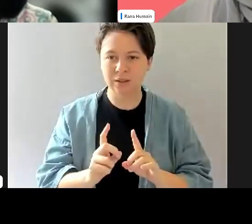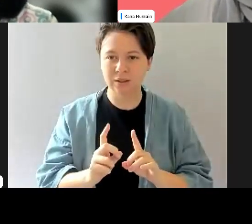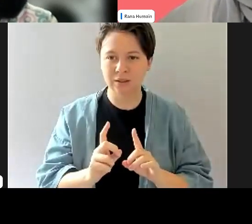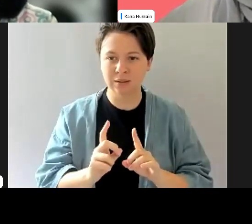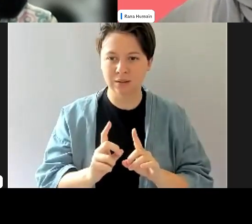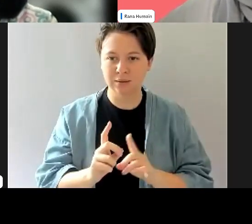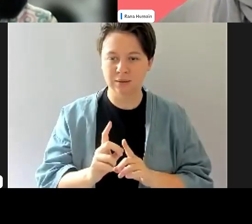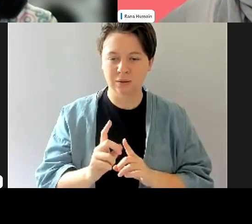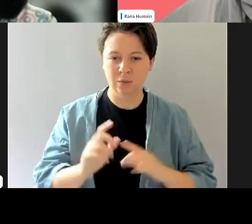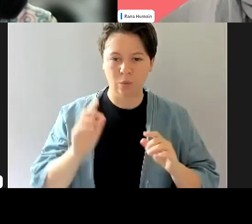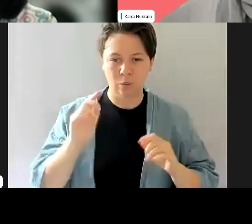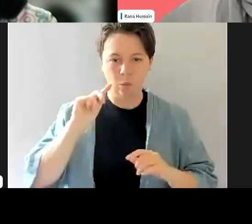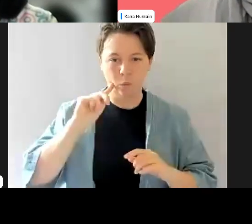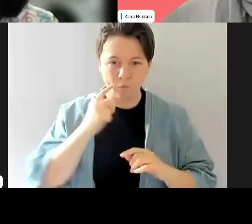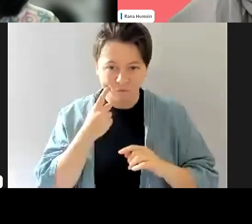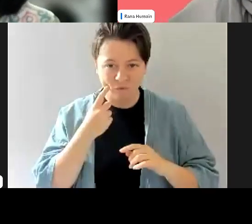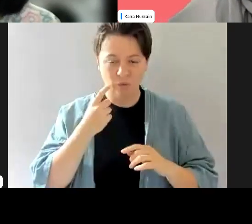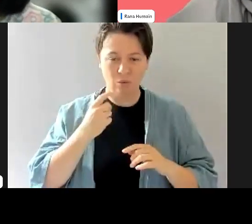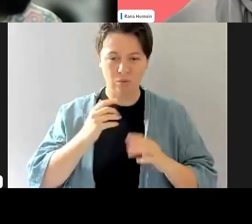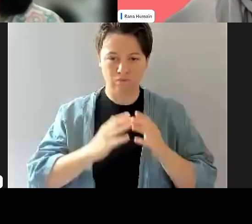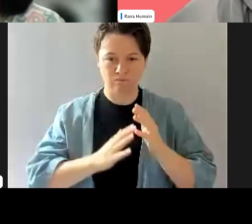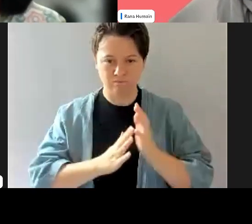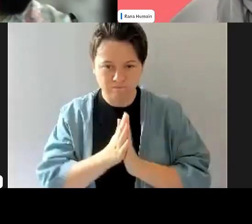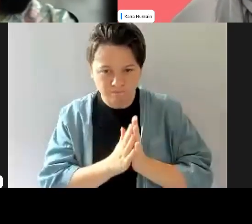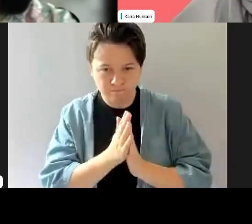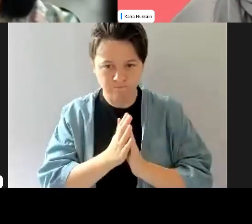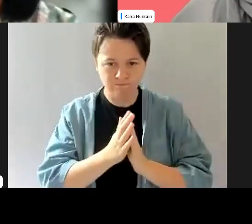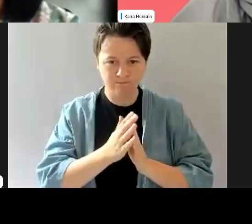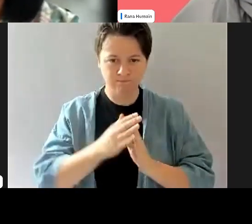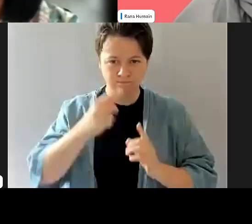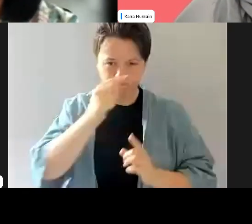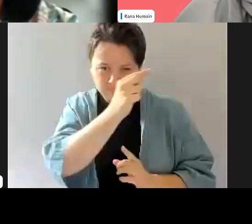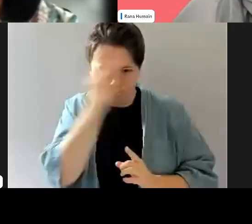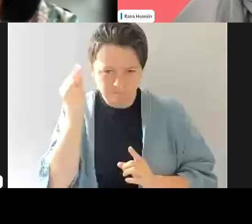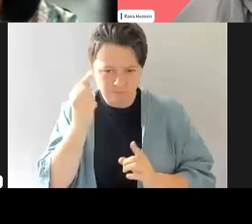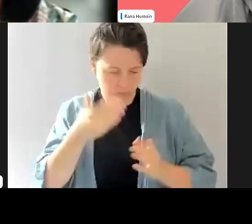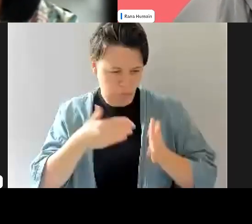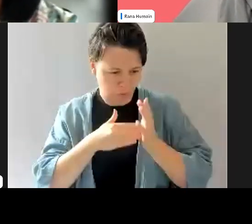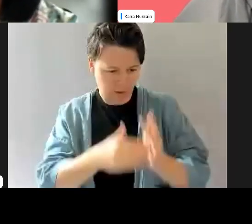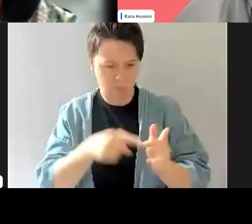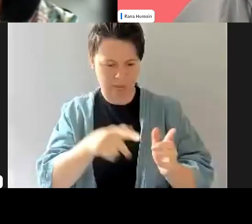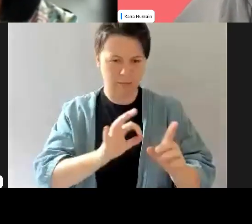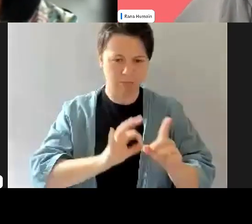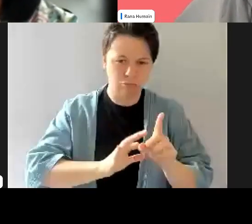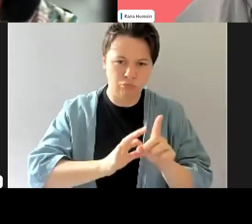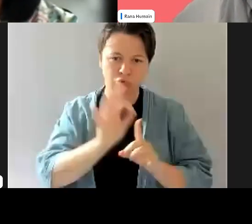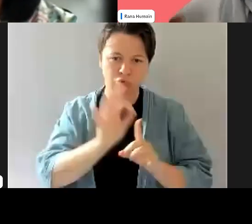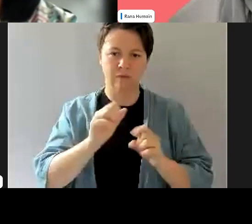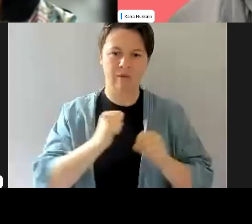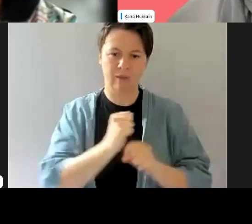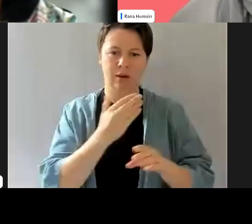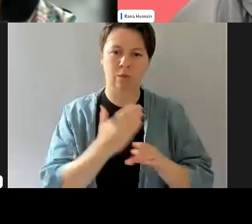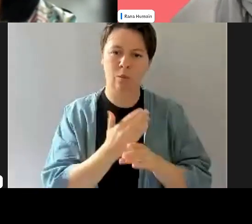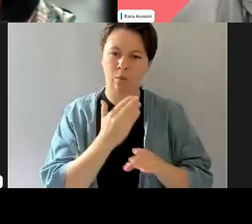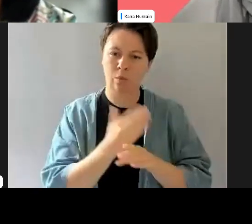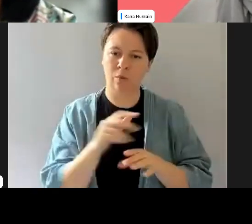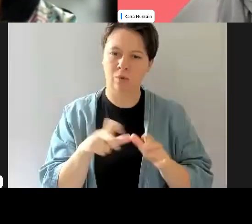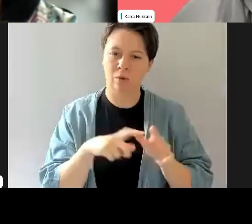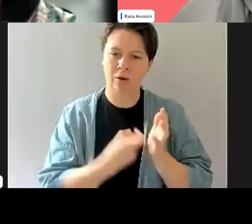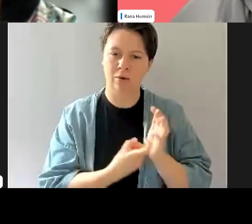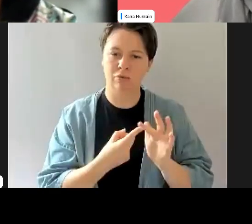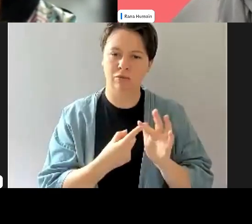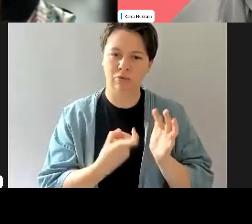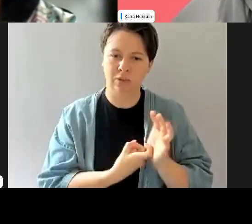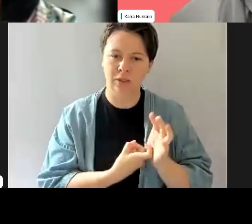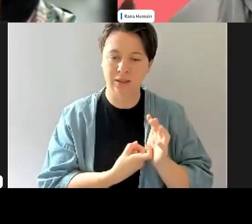intentional effort to help someone progress in their career. Um, you know, putting someone's name forward,